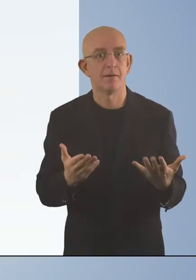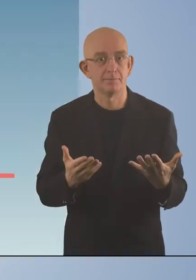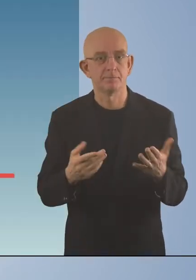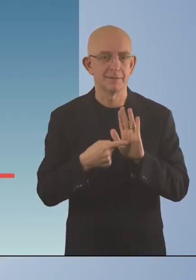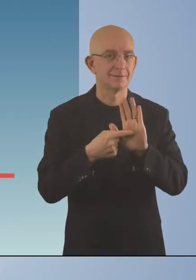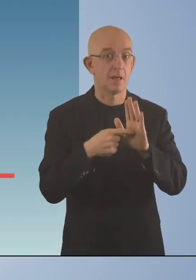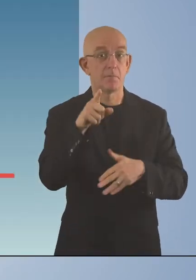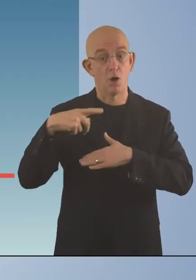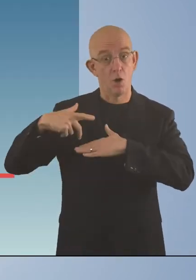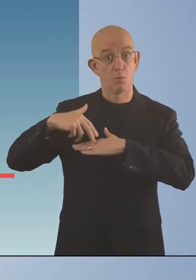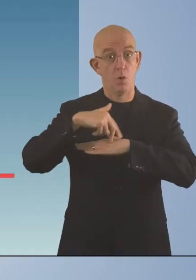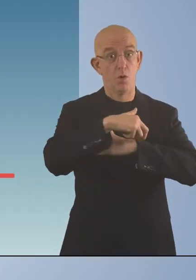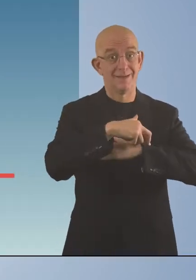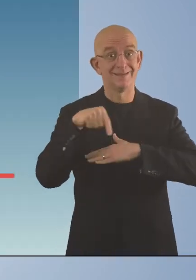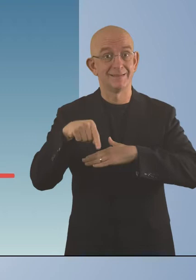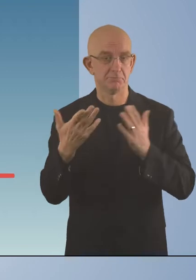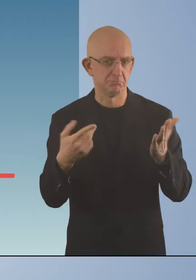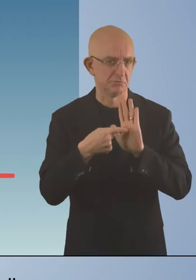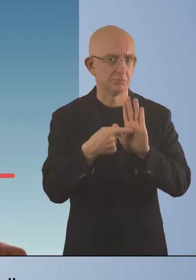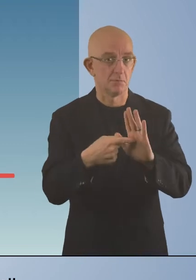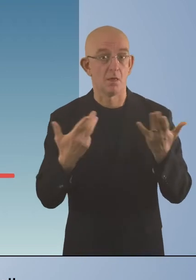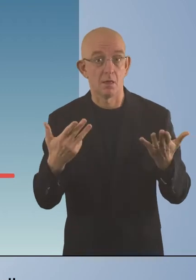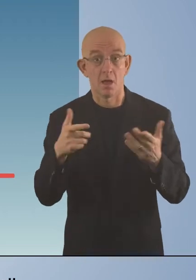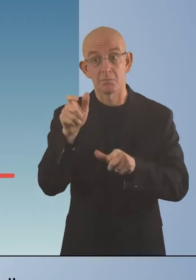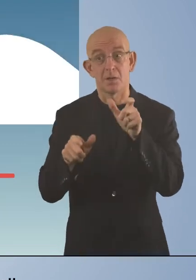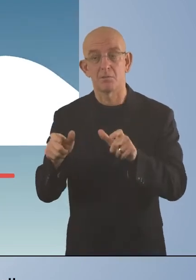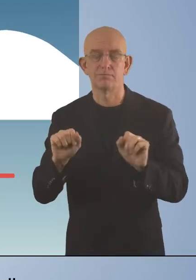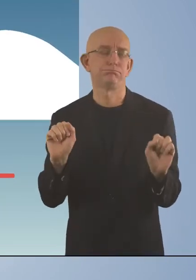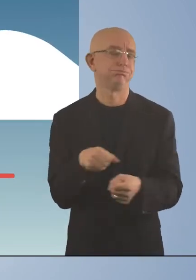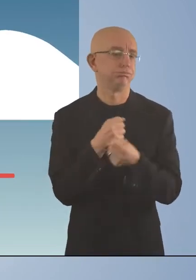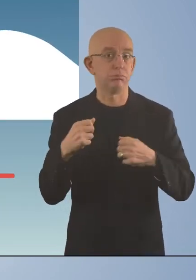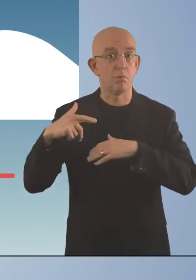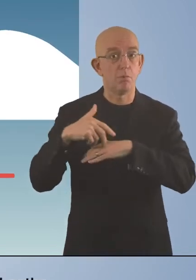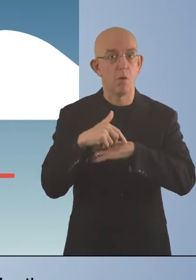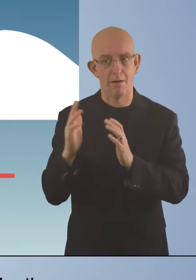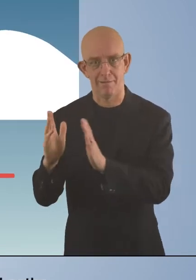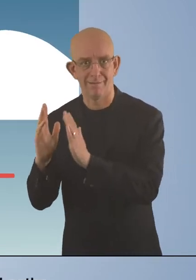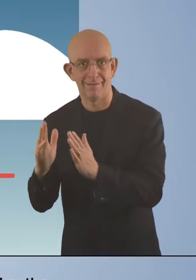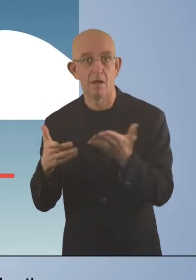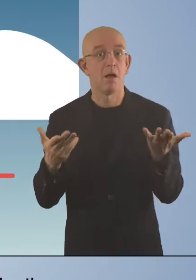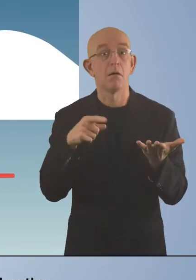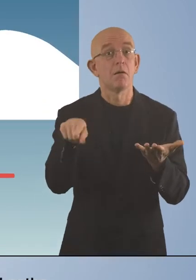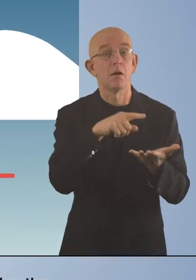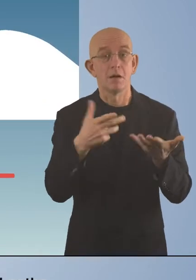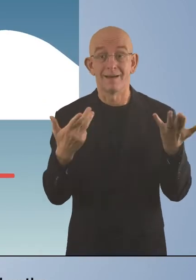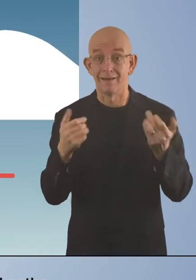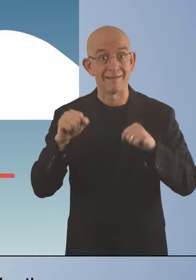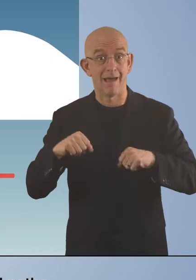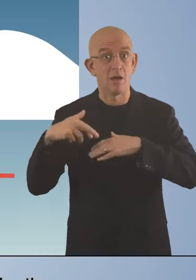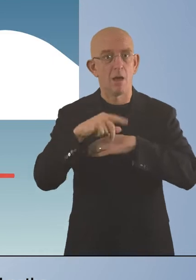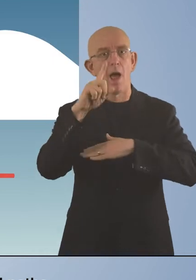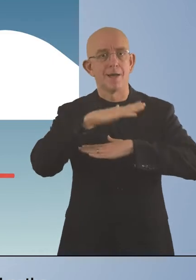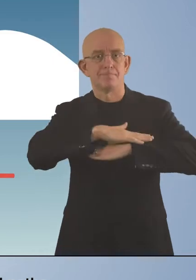Take walking, for example. Some people cannot walk at all. Others can walk on flat roads and